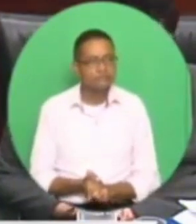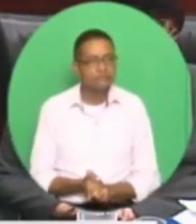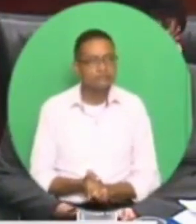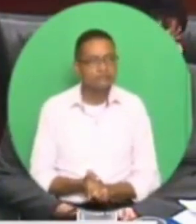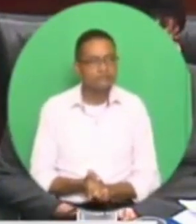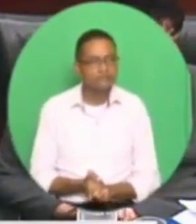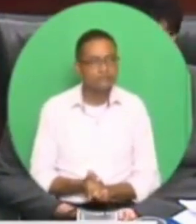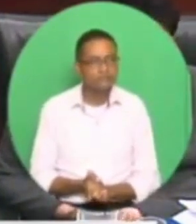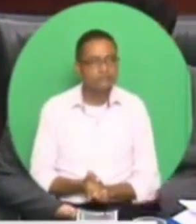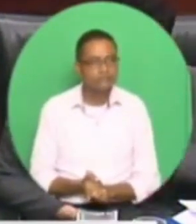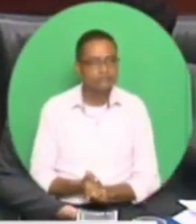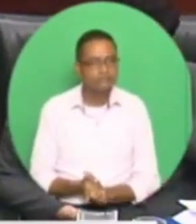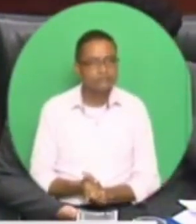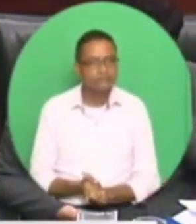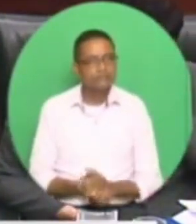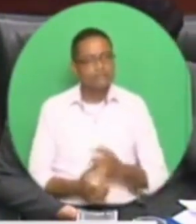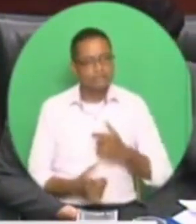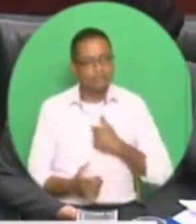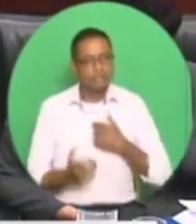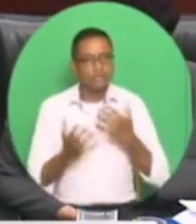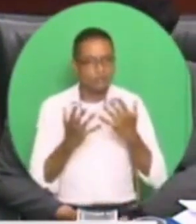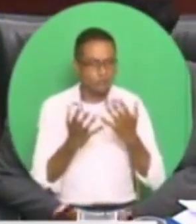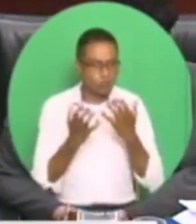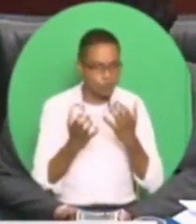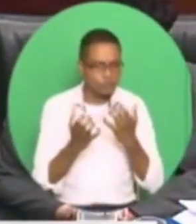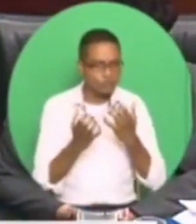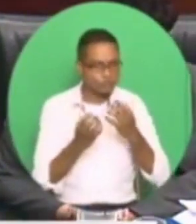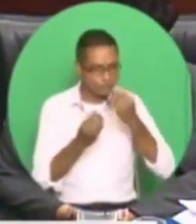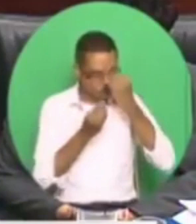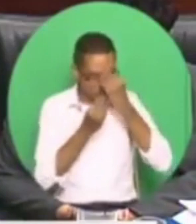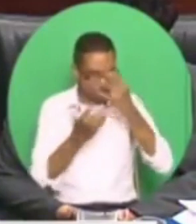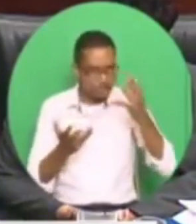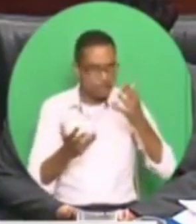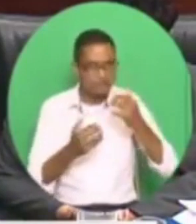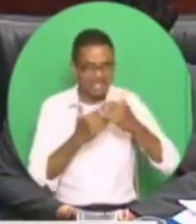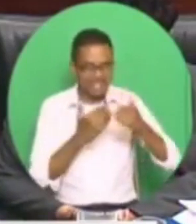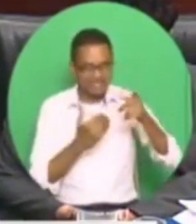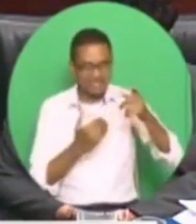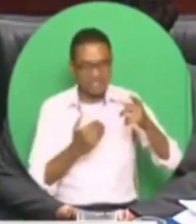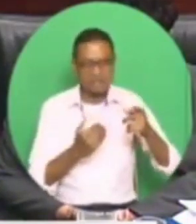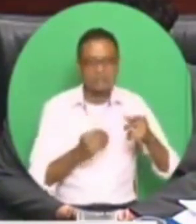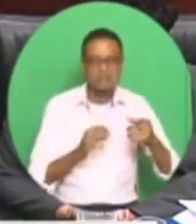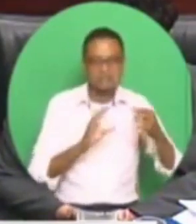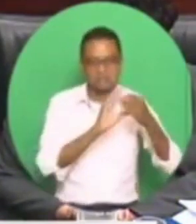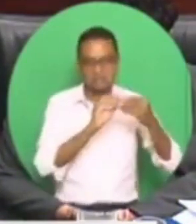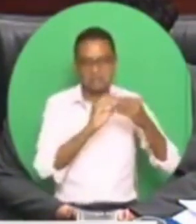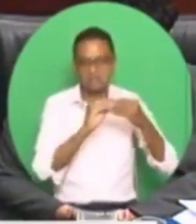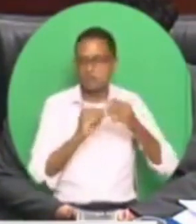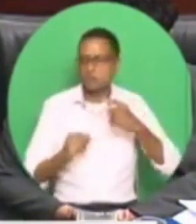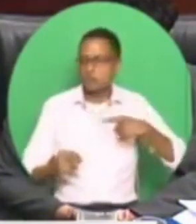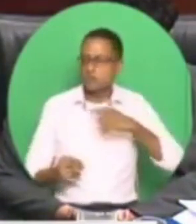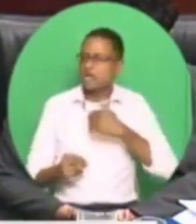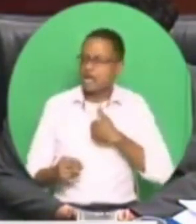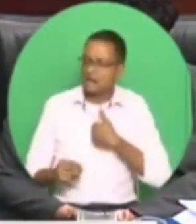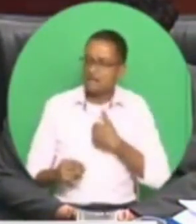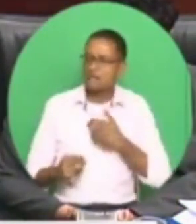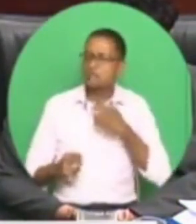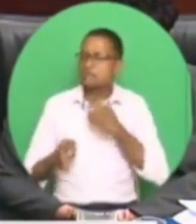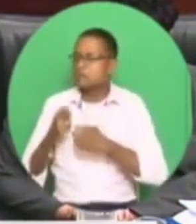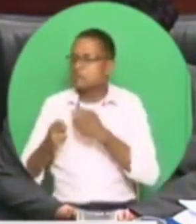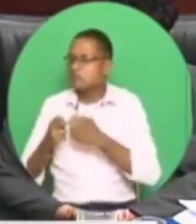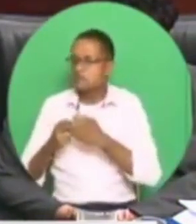and I want to make the point because, you know, they'll get up after and say, well, we have something against the environment and bulb and so on.